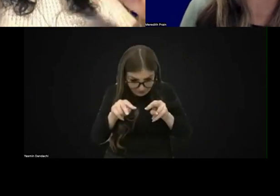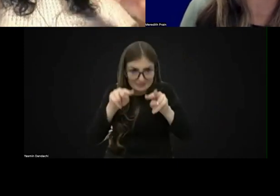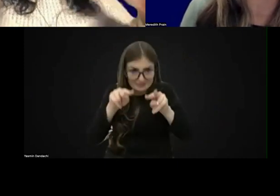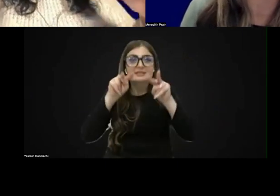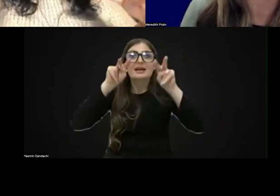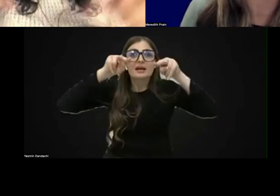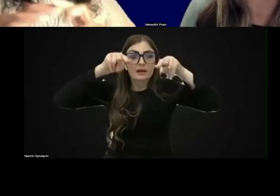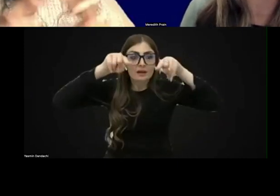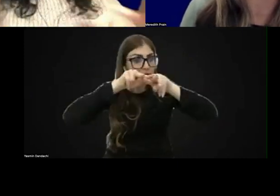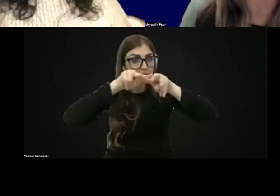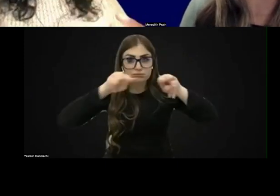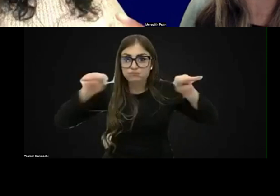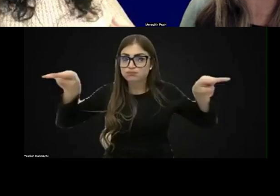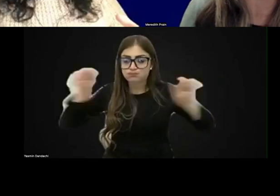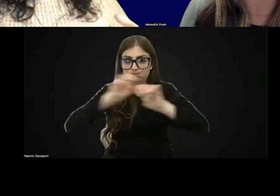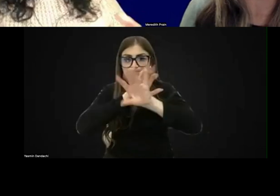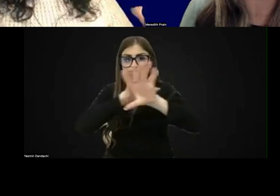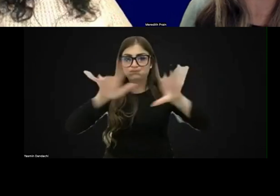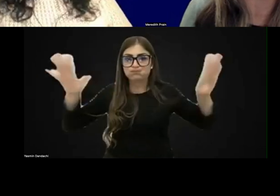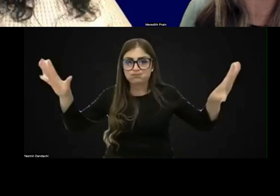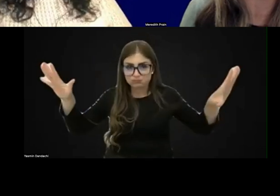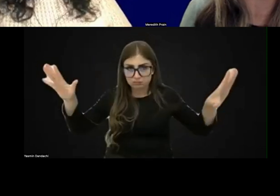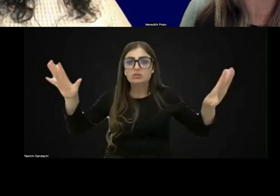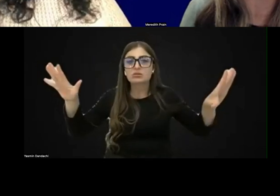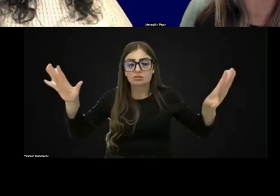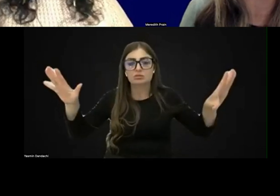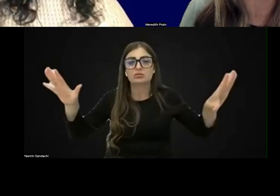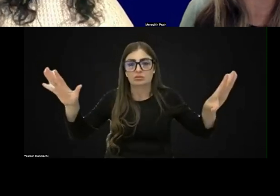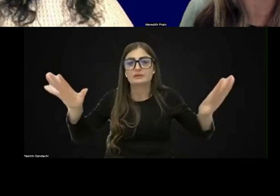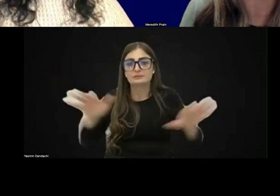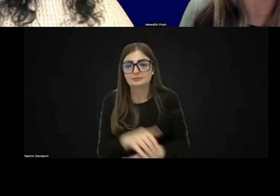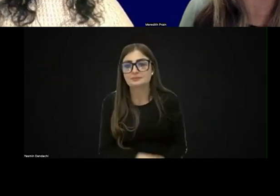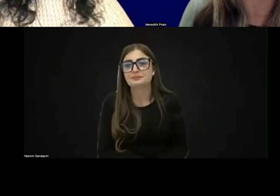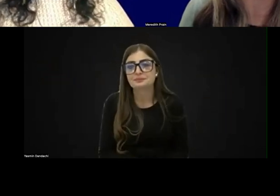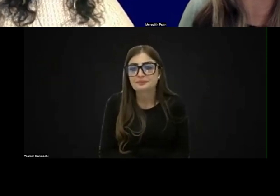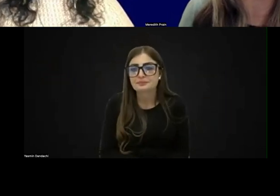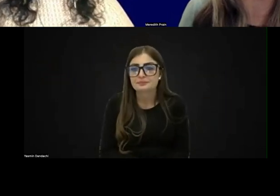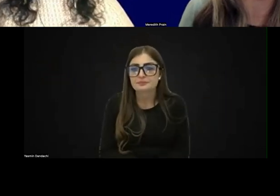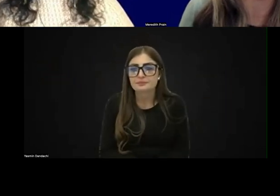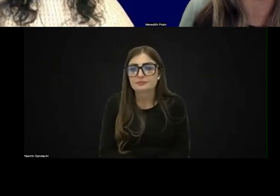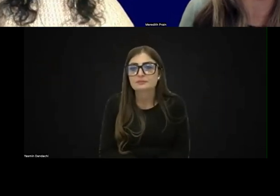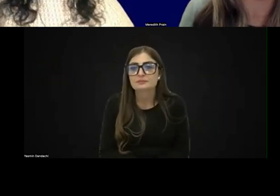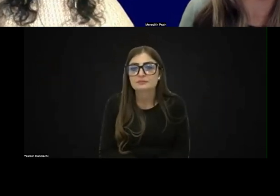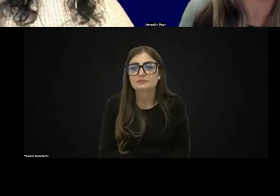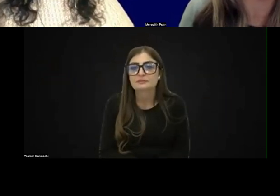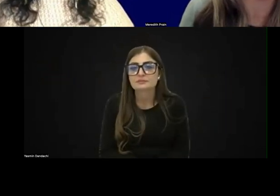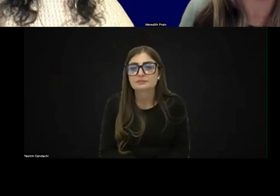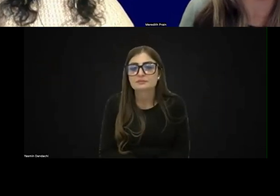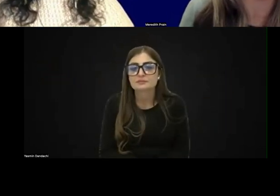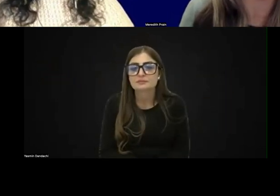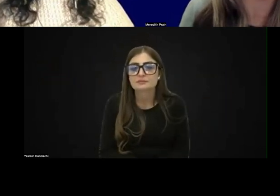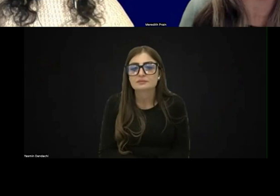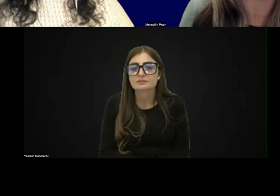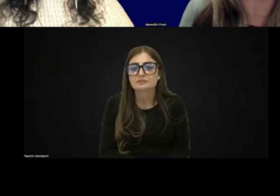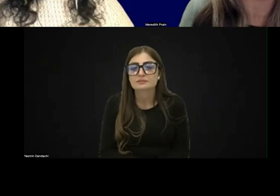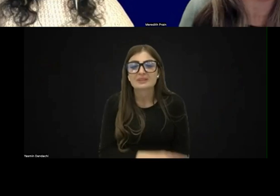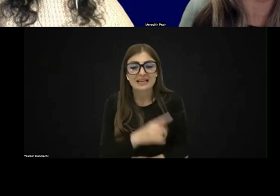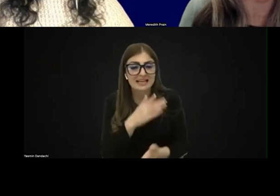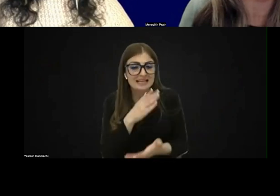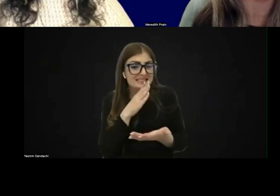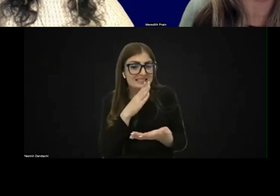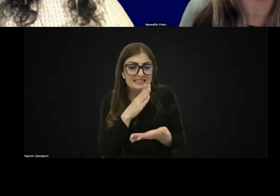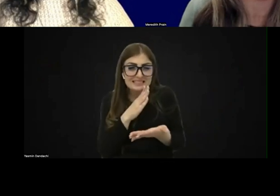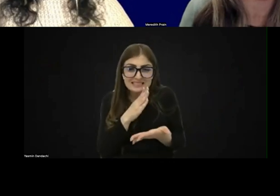when they get higher, they're able to see more. But it's definitely worth getting a functional vision